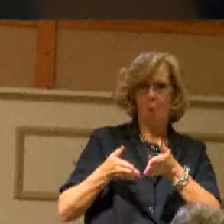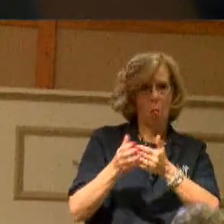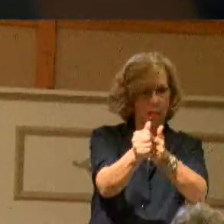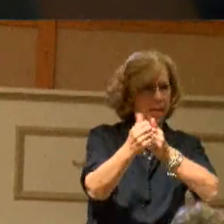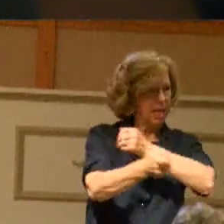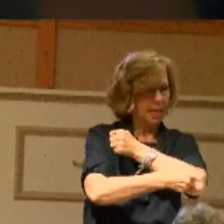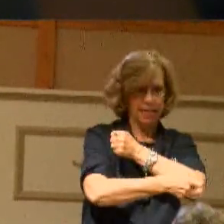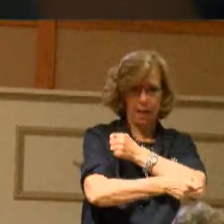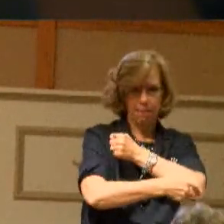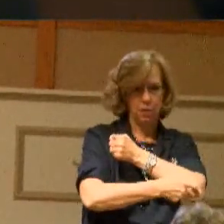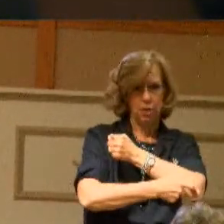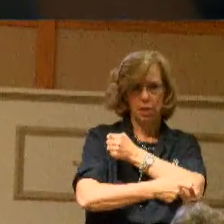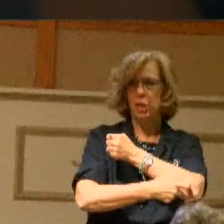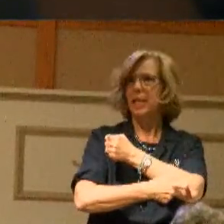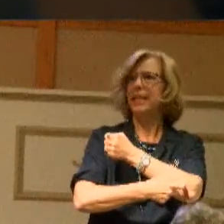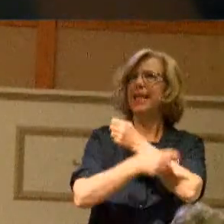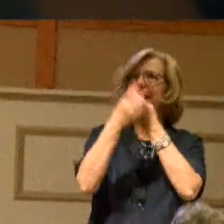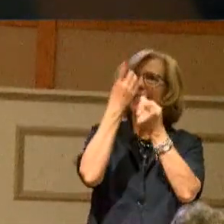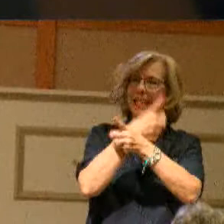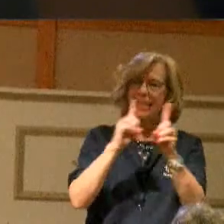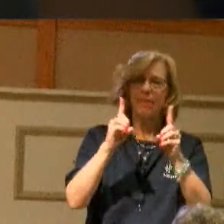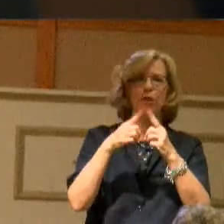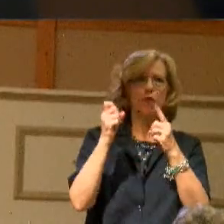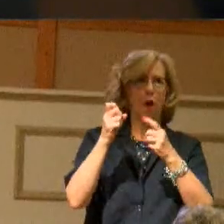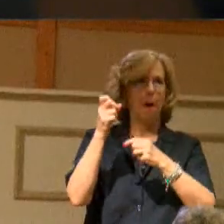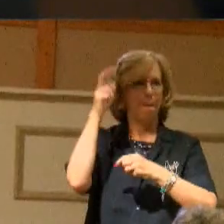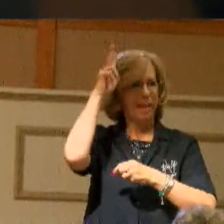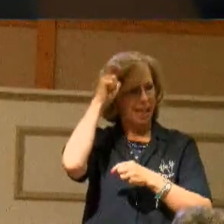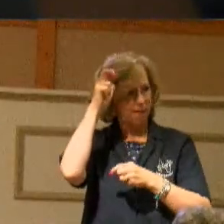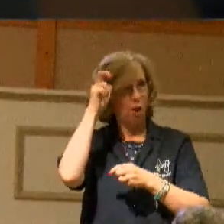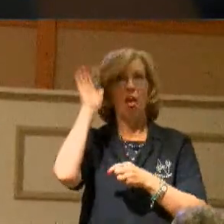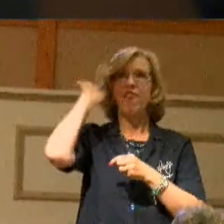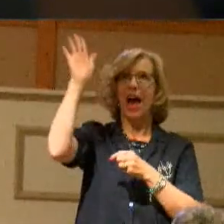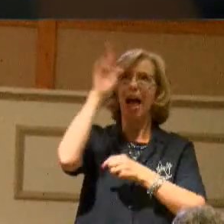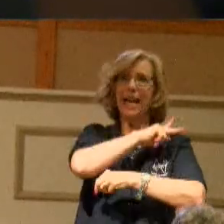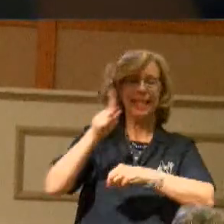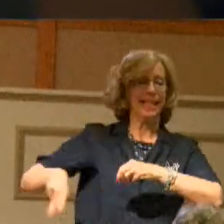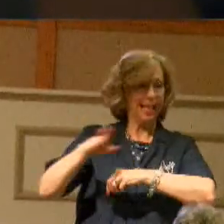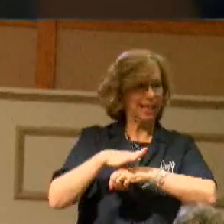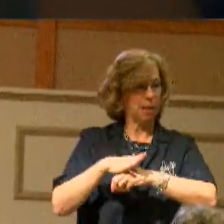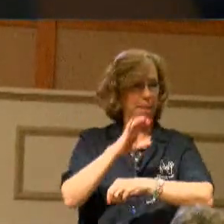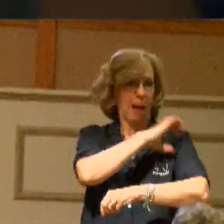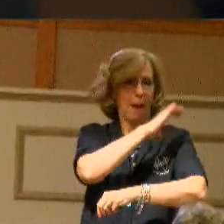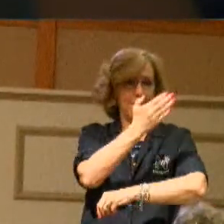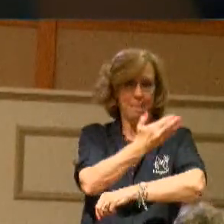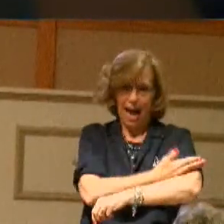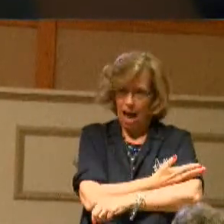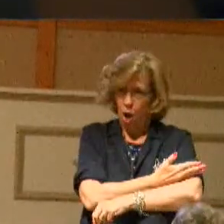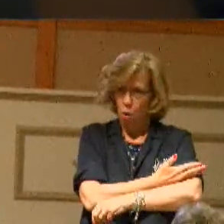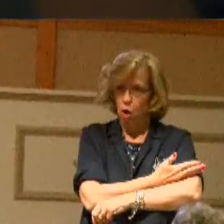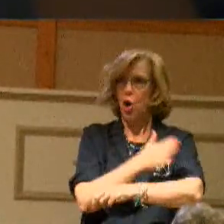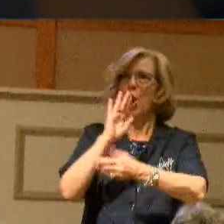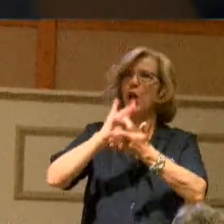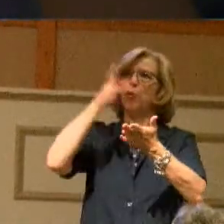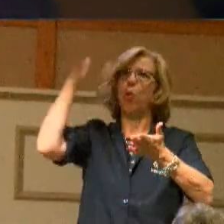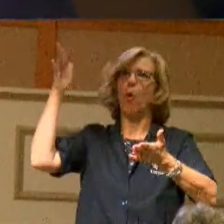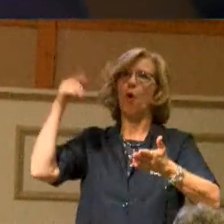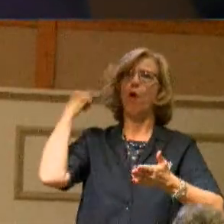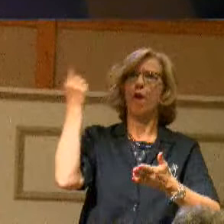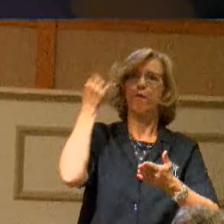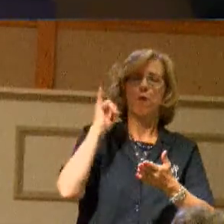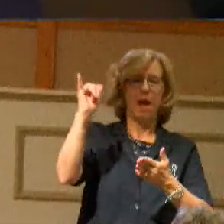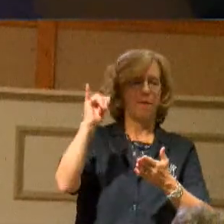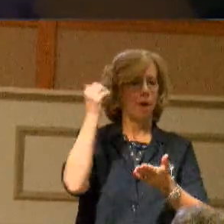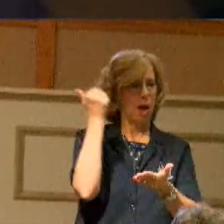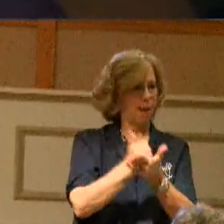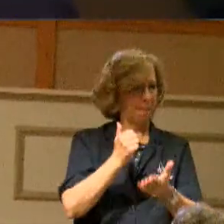deliver us from evil. For Thine is the kingdom and the power and the glory forever. Amen.